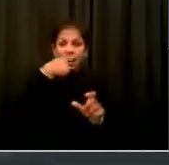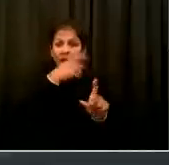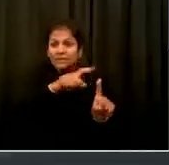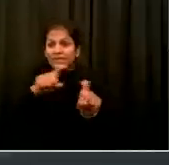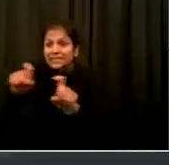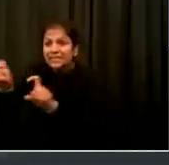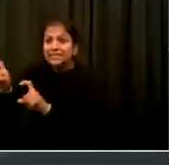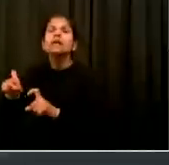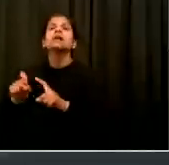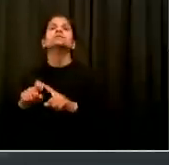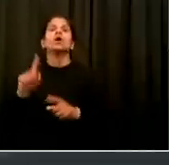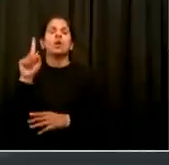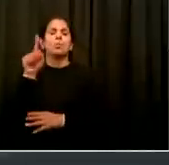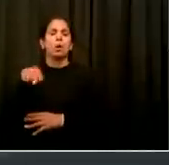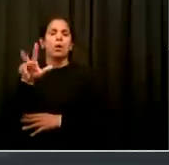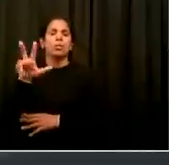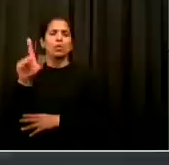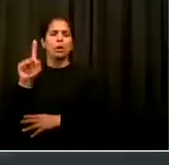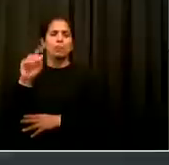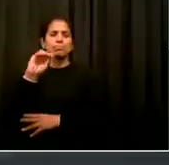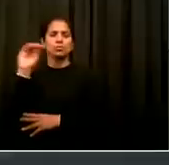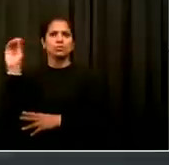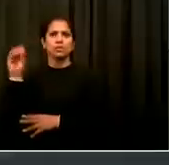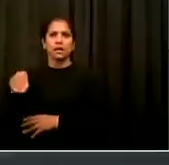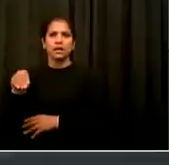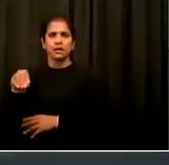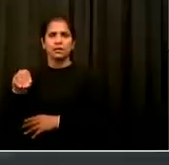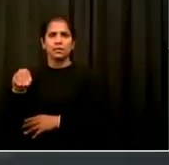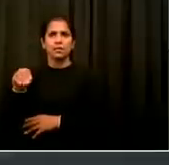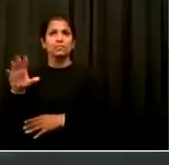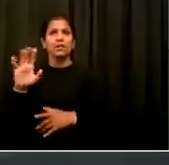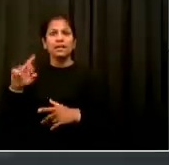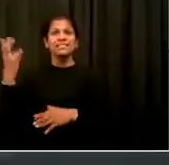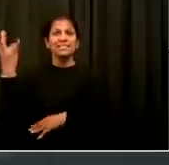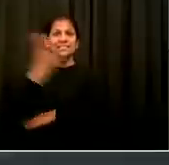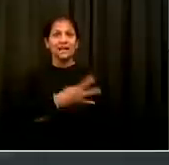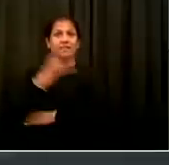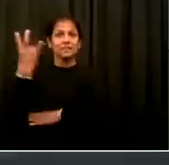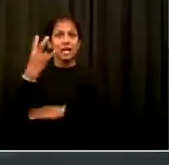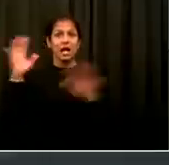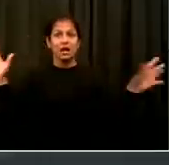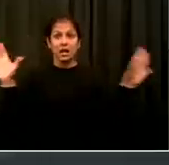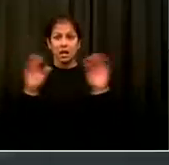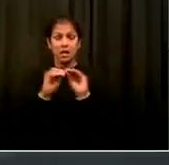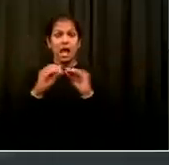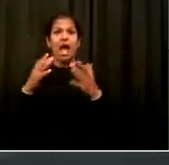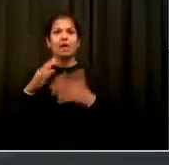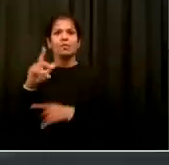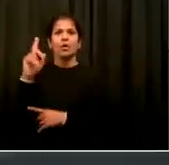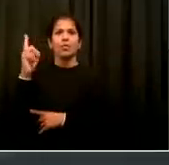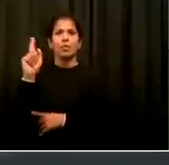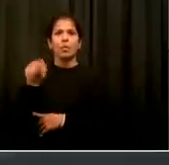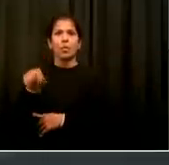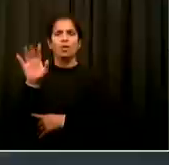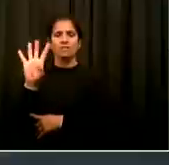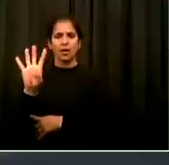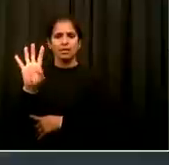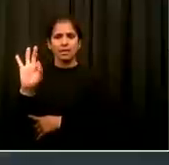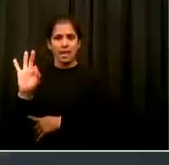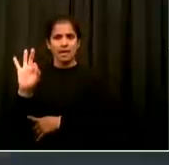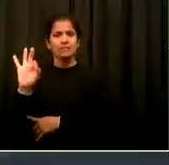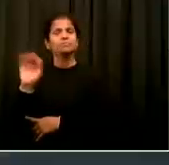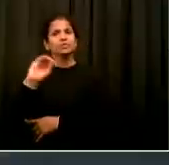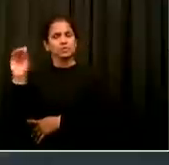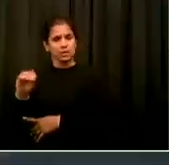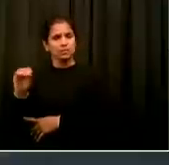1.31%. And the seven-day rolling average is 1.49%. Okay,